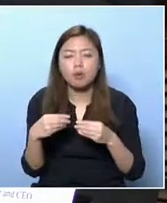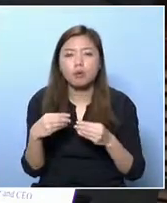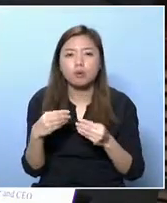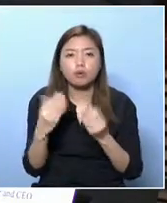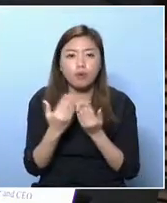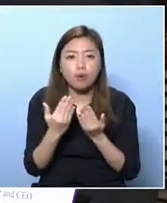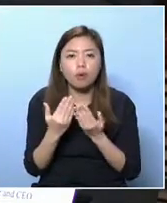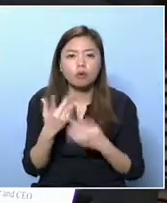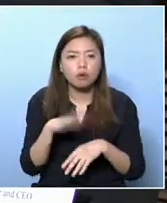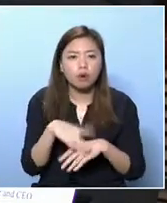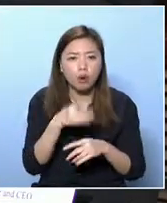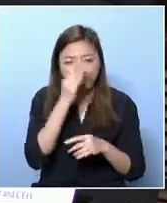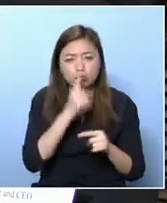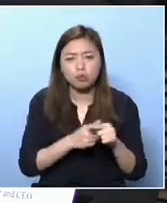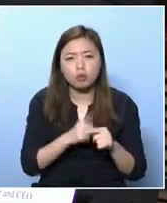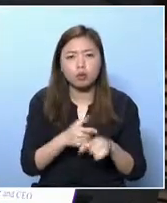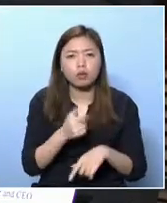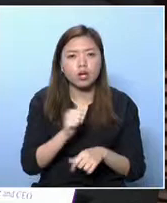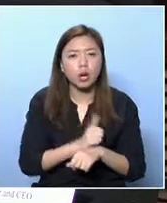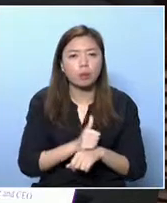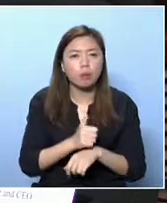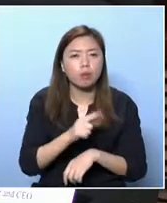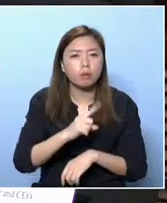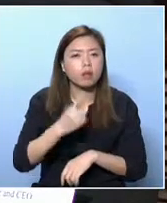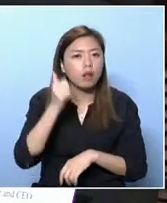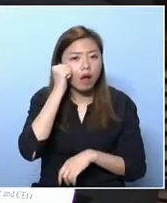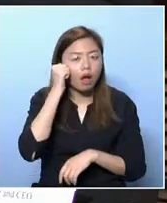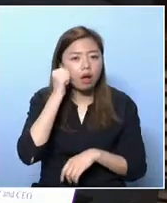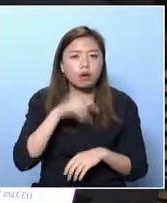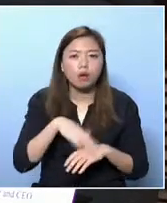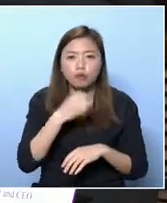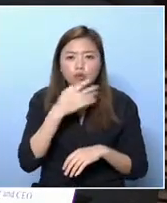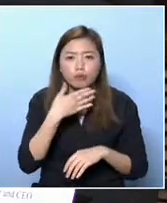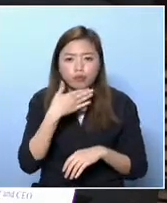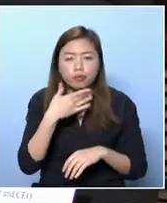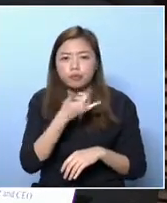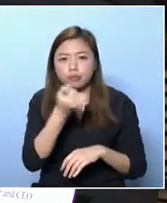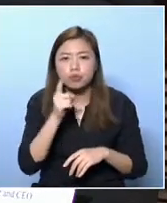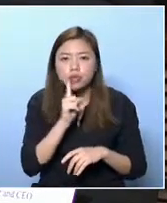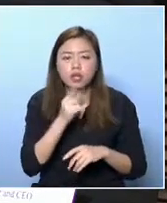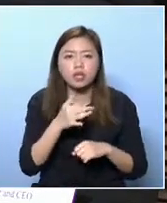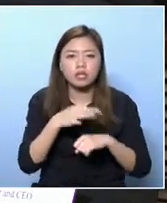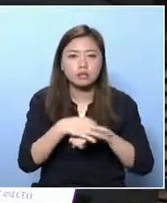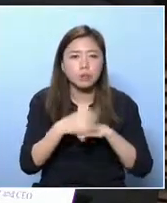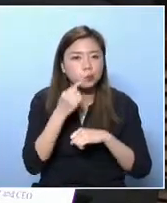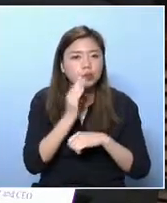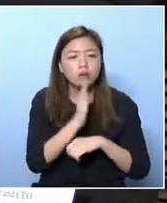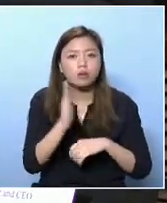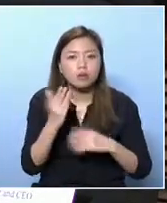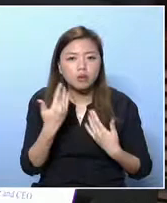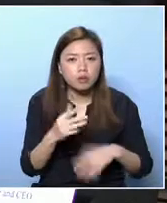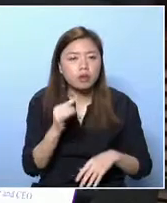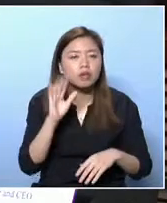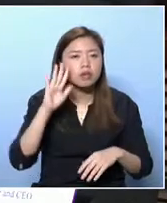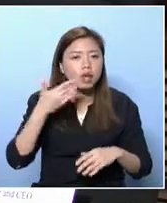These youth call Hong Kong home, but almost half of them want to leave Hong Kong because of language barriers but also